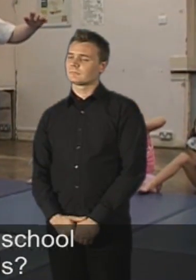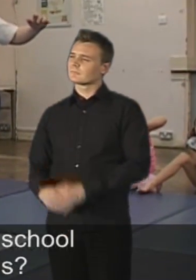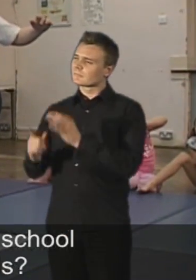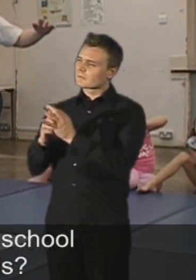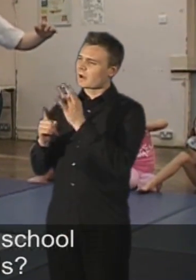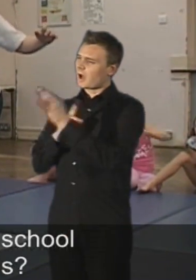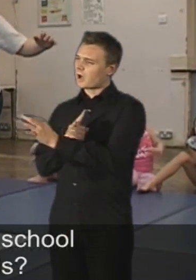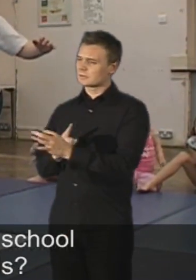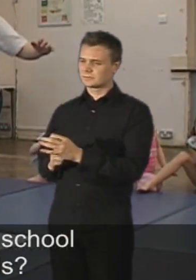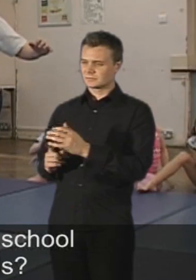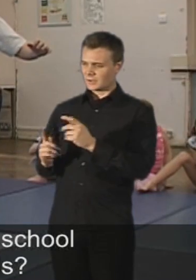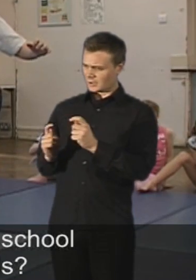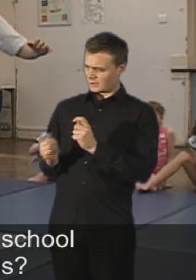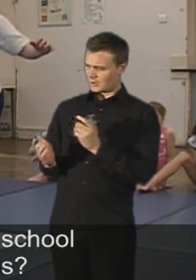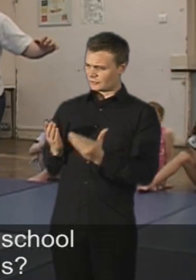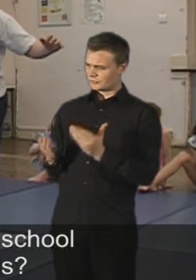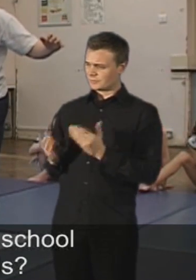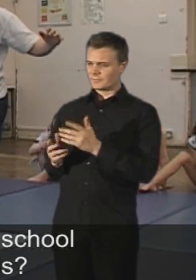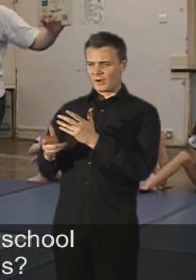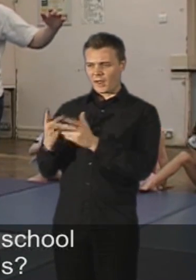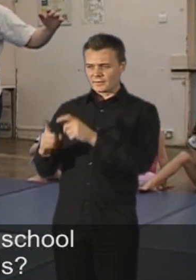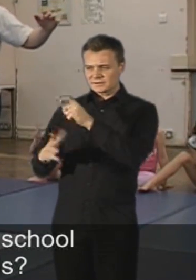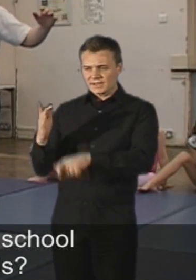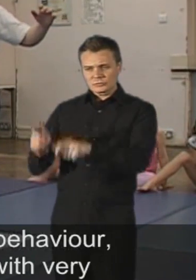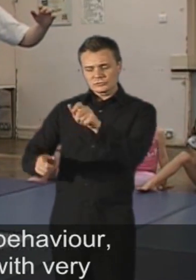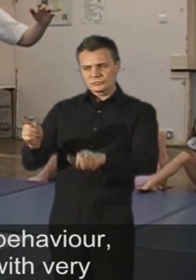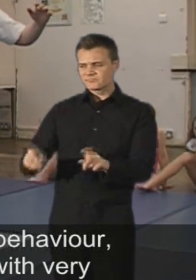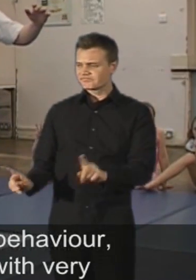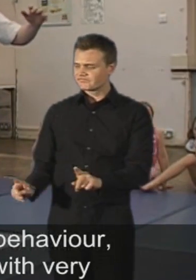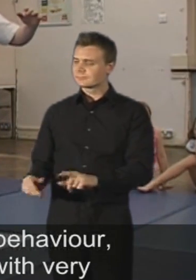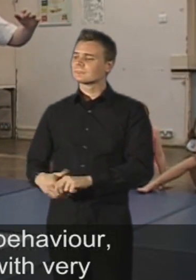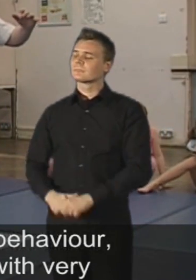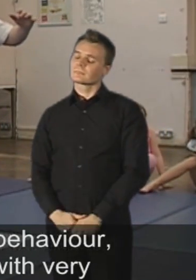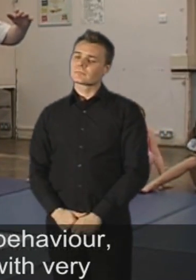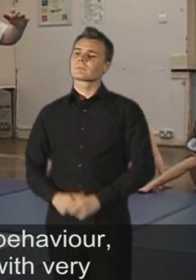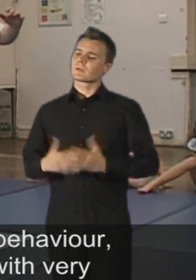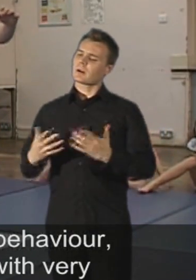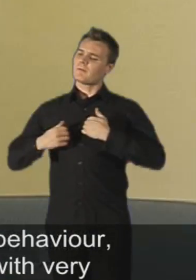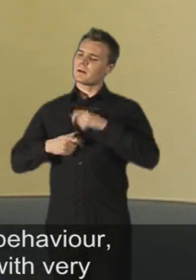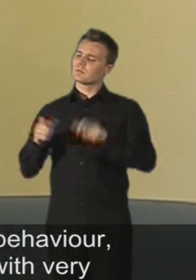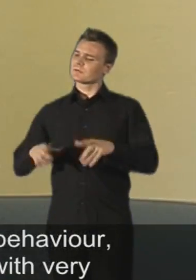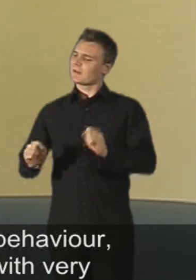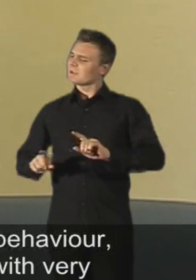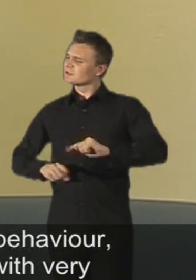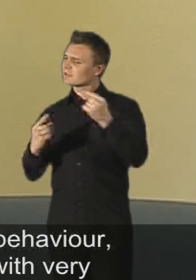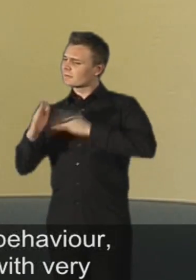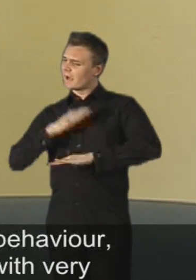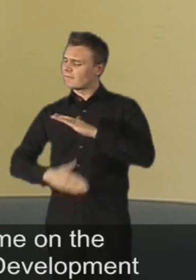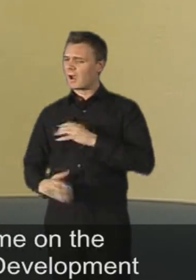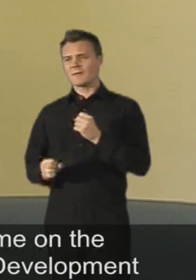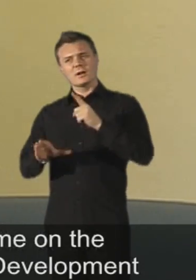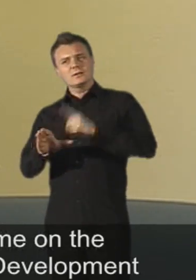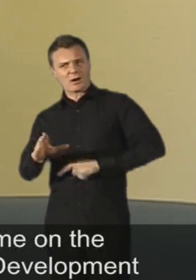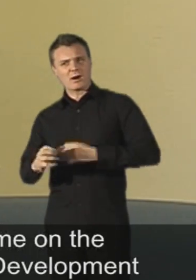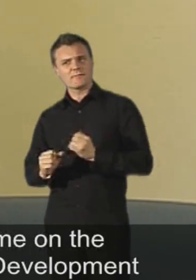What kinds of adjustments does the school make to support other disabled pupils? A lot of our pupils have challenging behaviour. We have some very young children